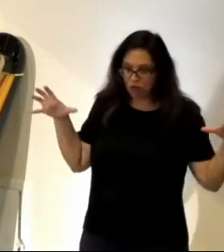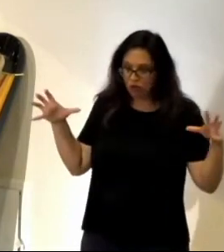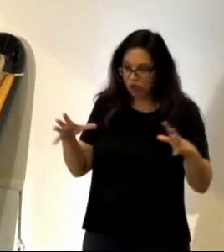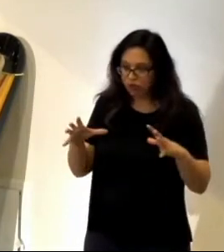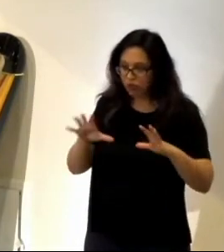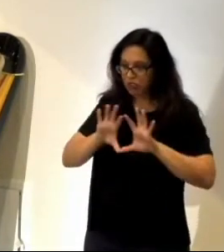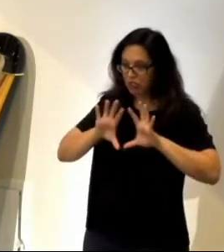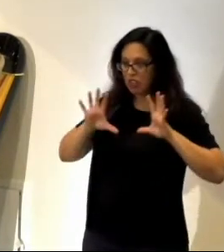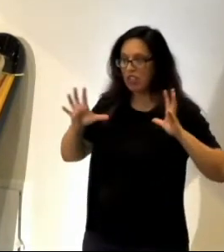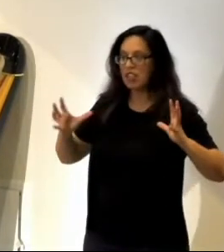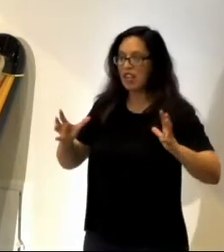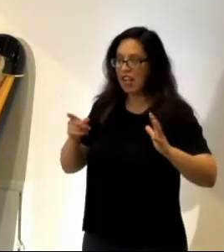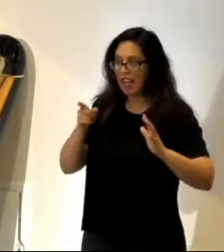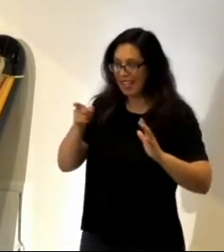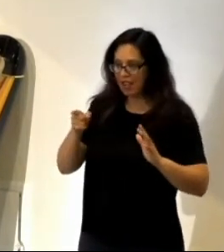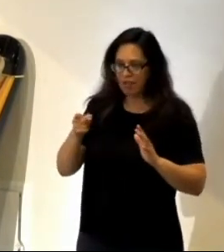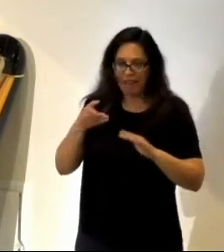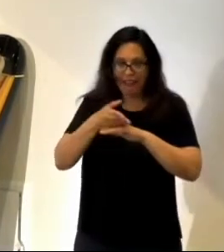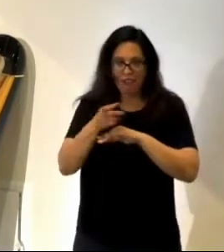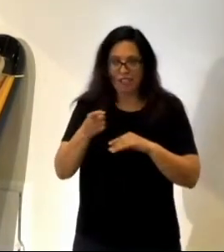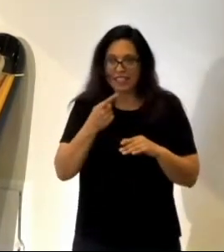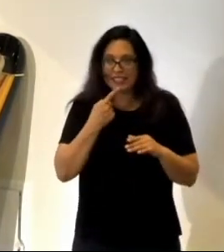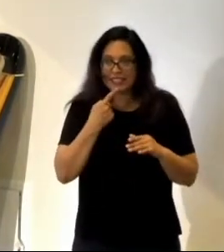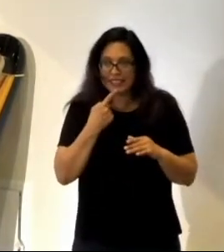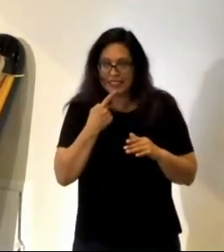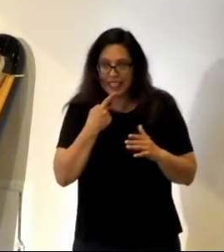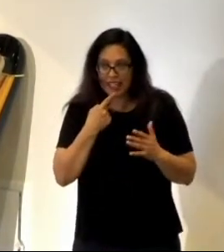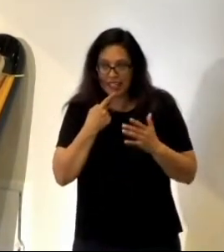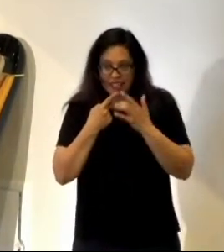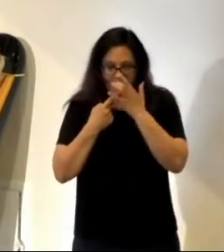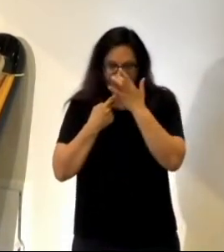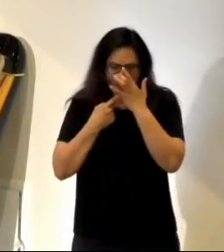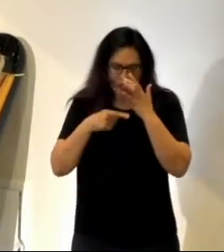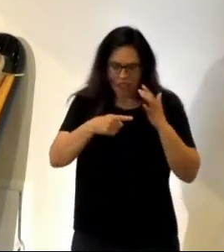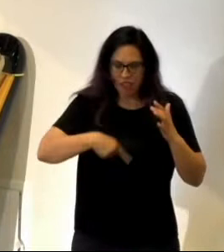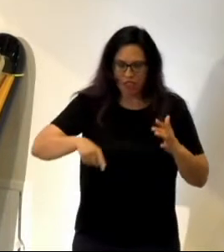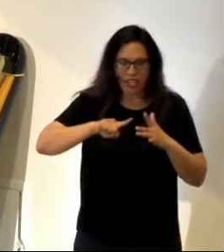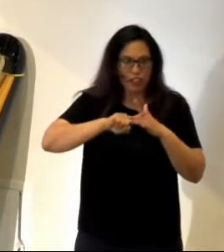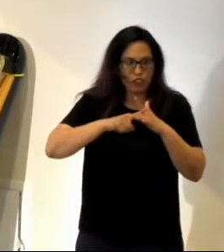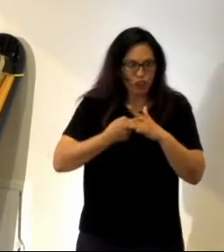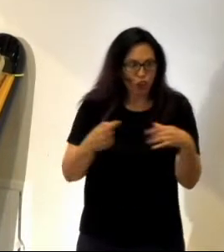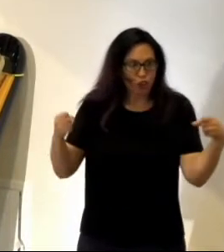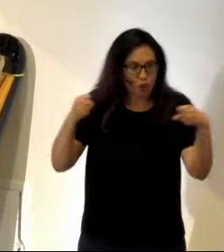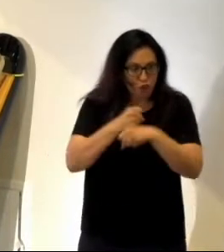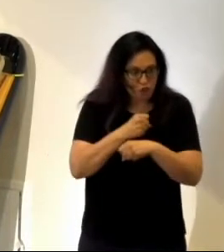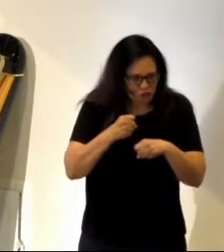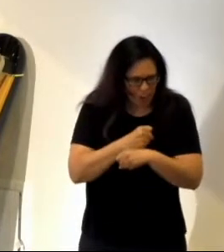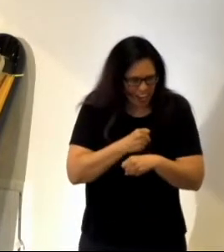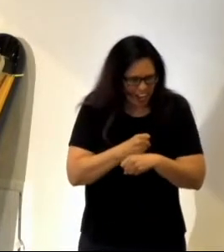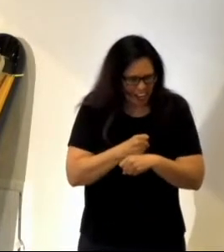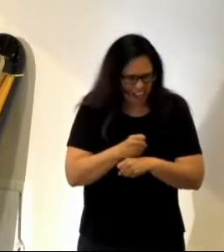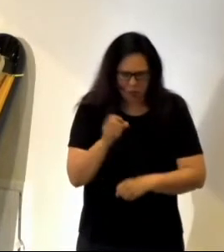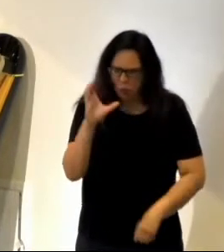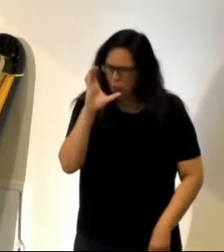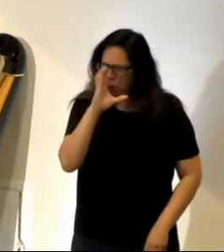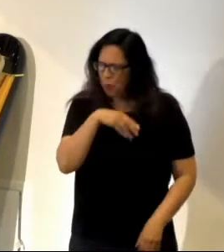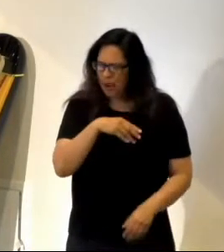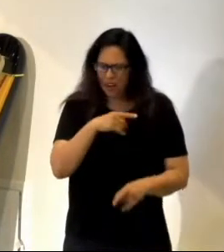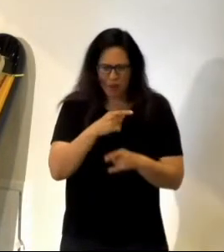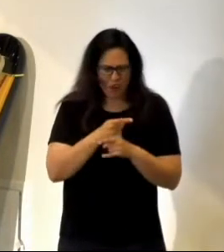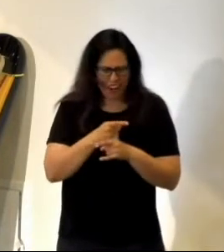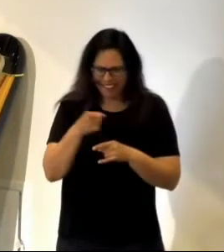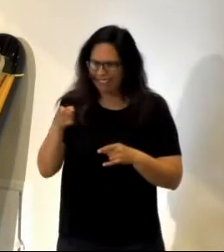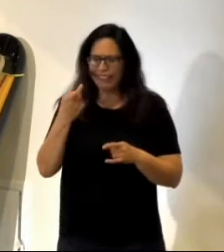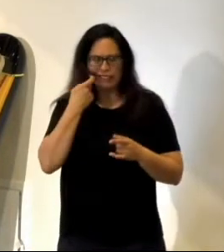around him after he had said this began to, well, fight. Isn't that weird? Because Jesus is given a good